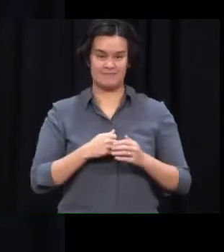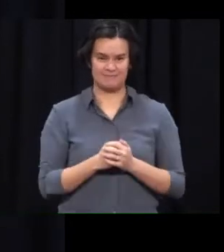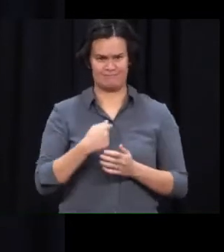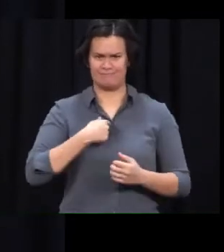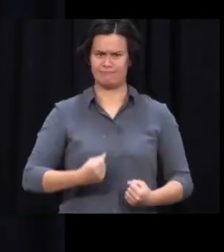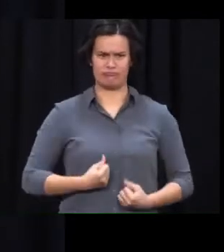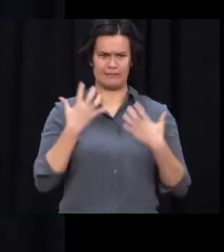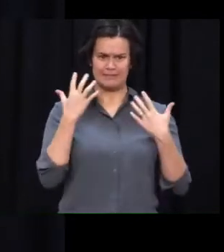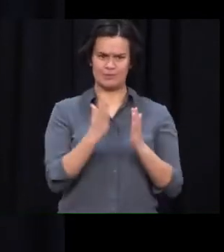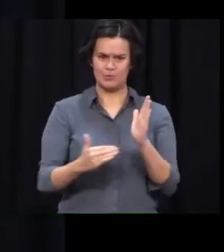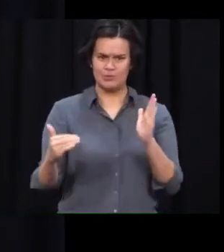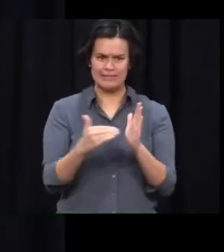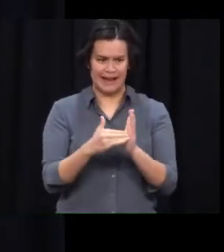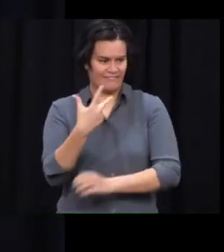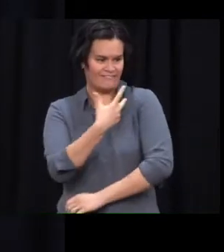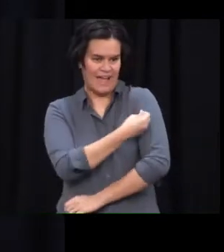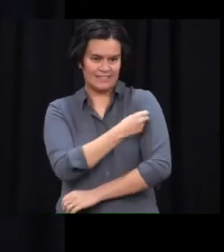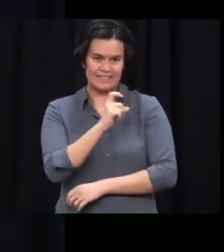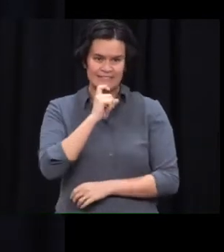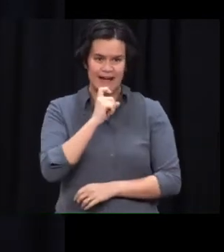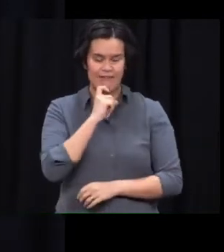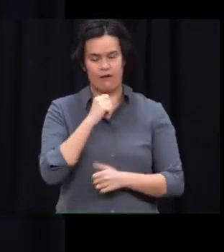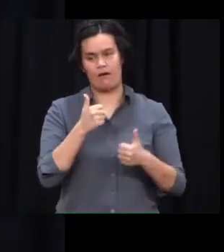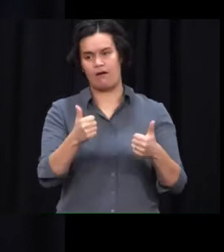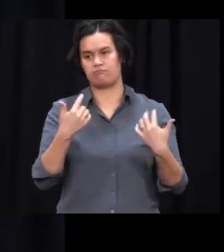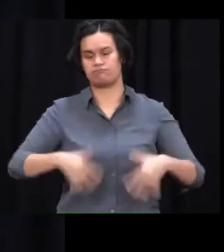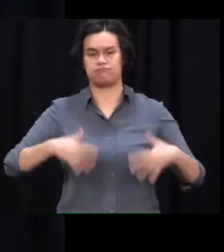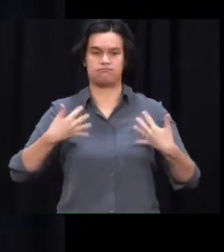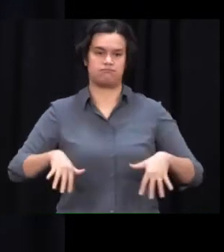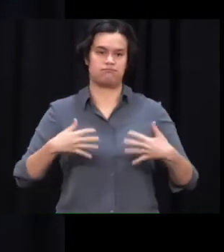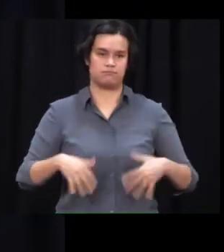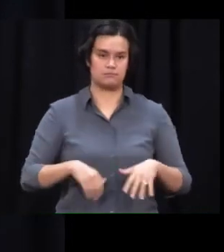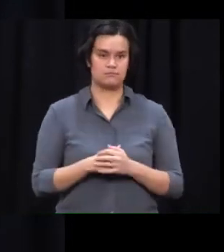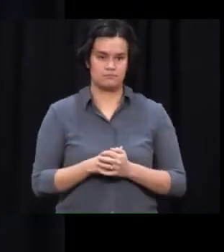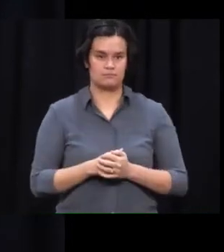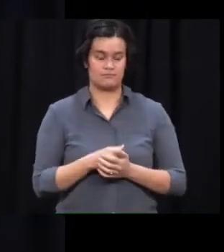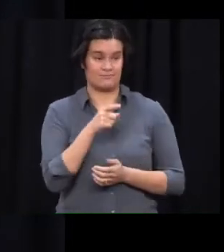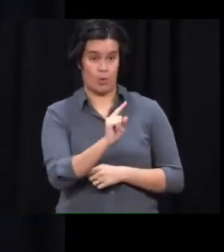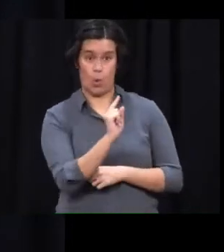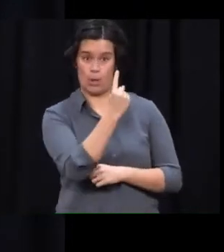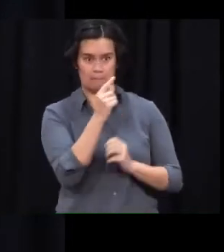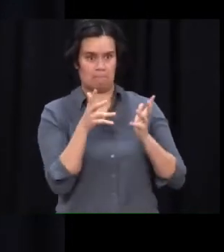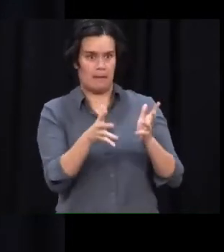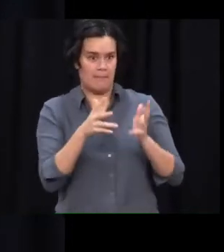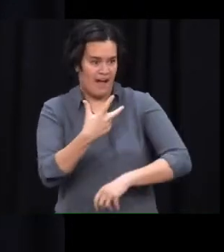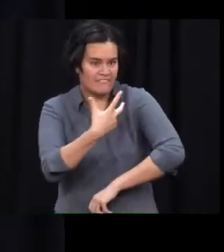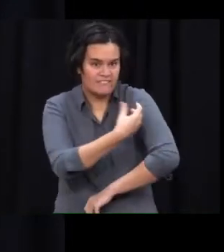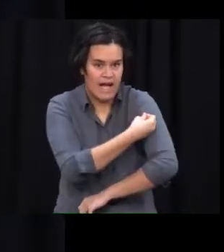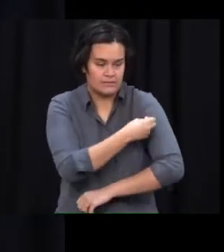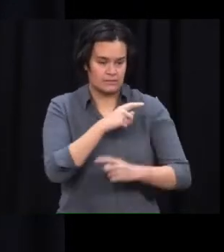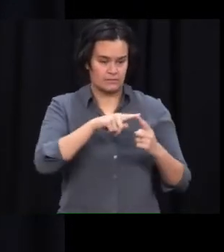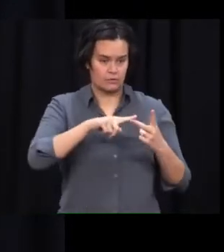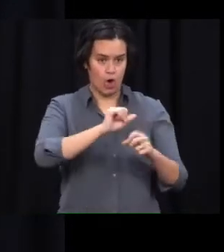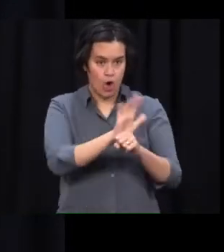Zealand. They've stepped up right across the country, particularly in Auckland, doing testing, vaccination and